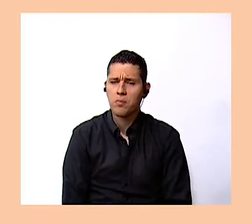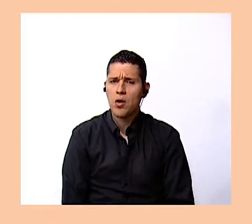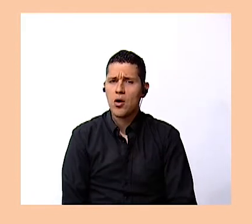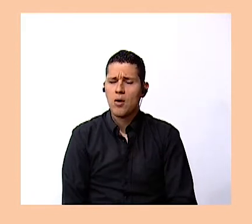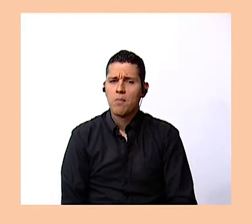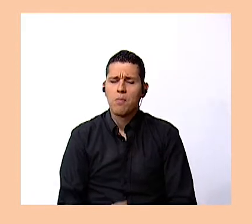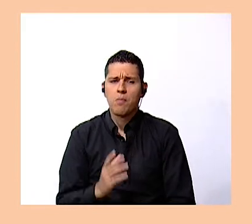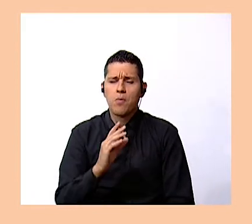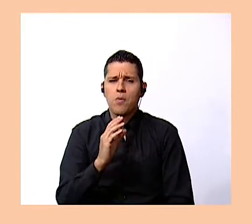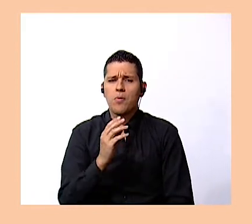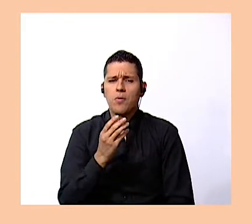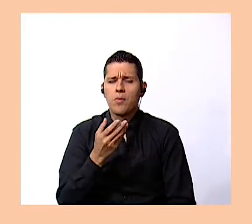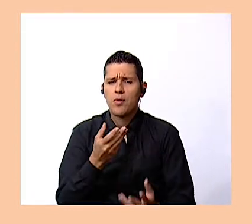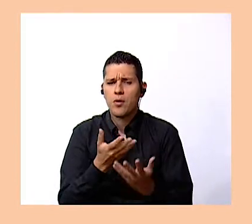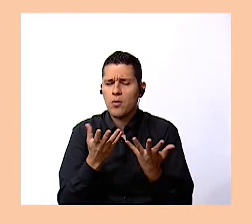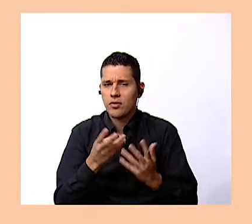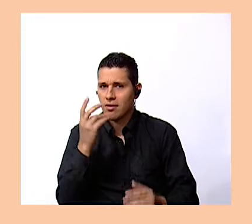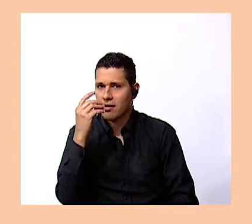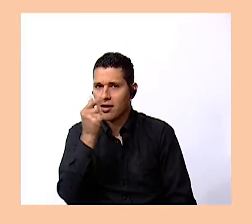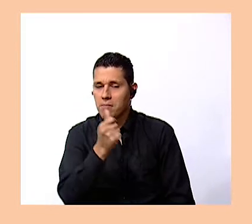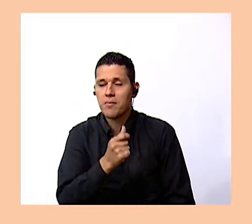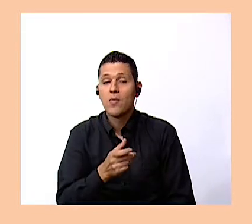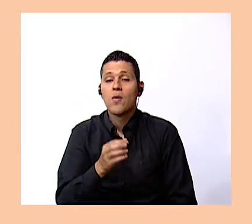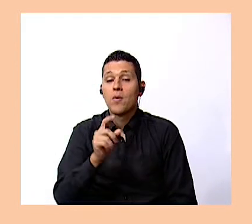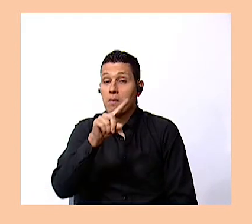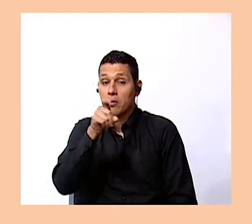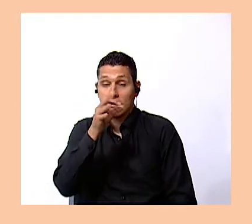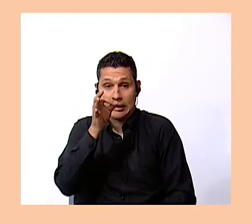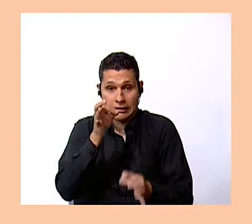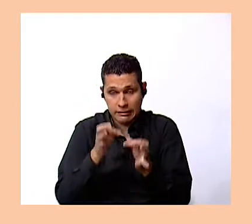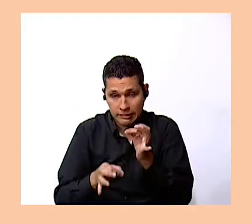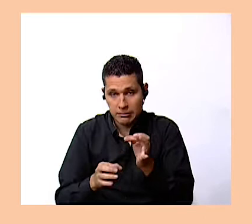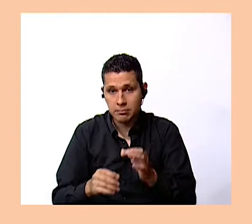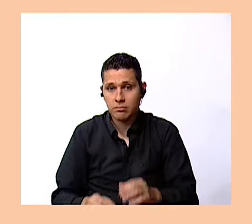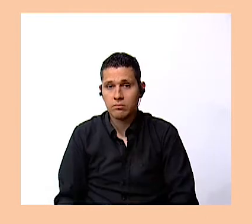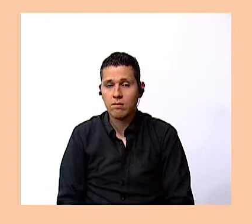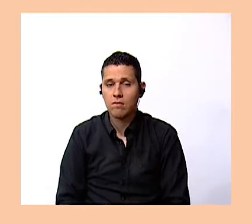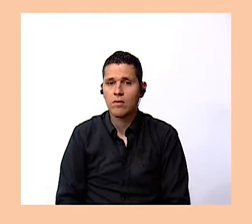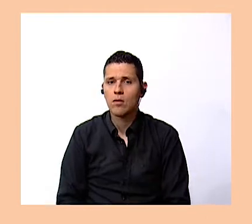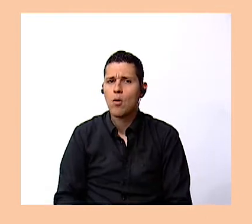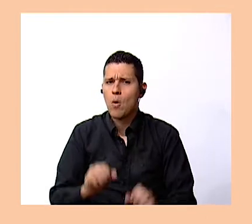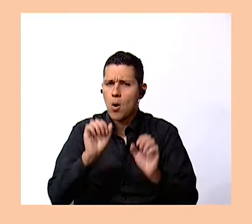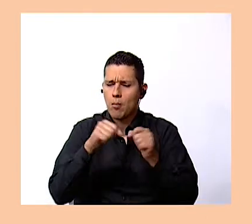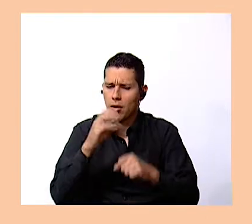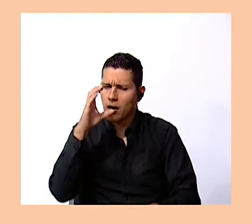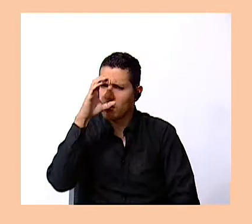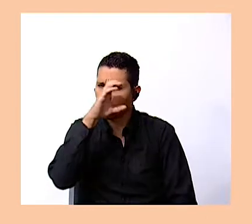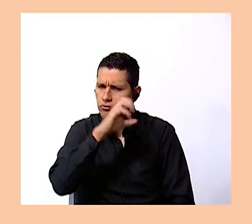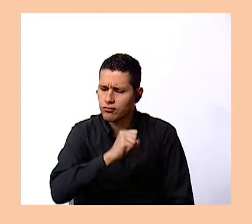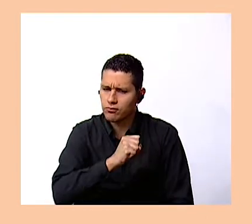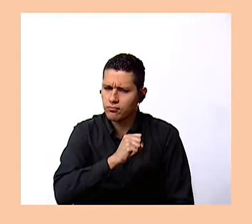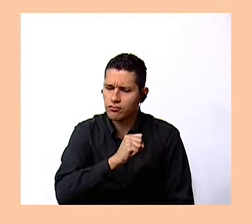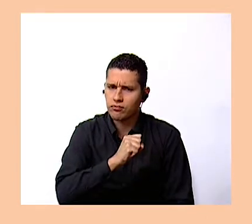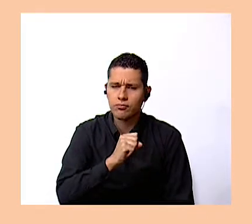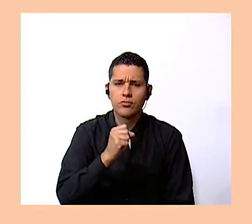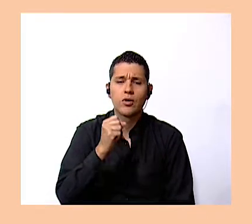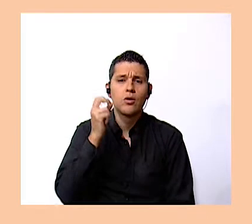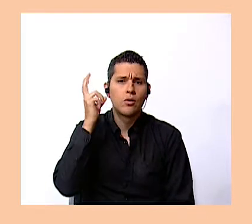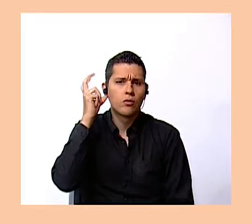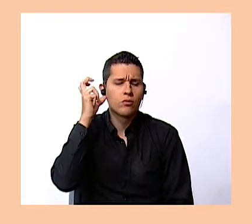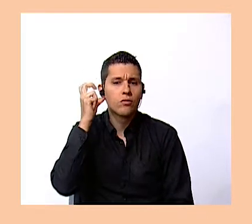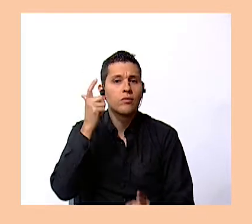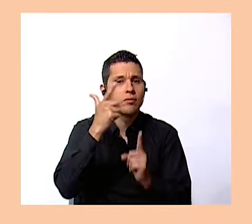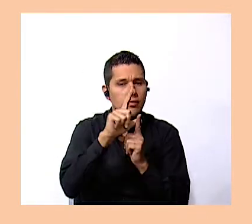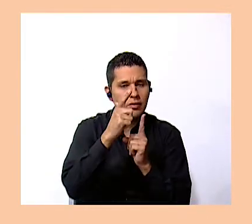simple questions and we are going to imitate each sound of letters of the alphabet especially letter